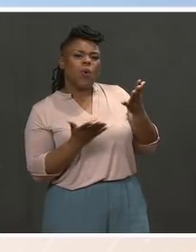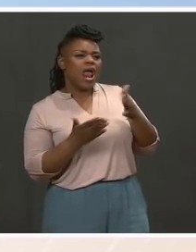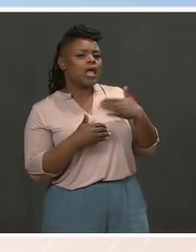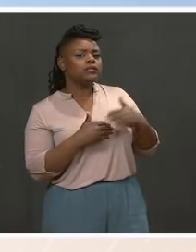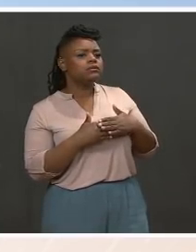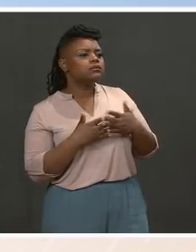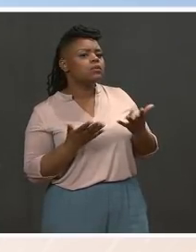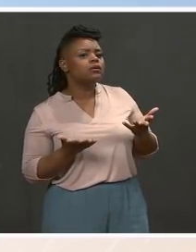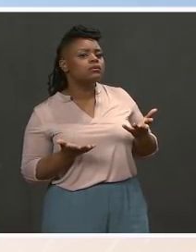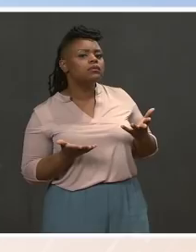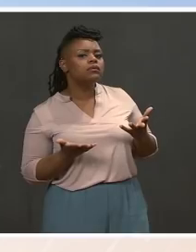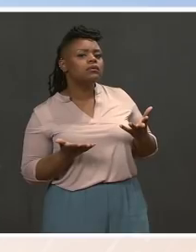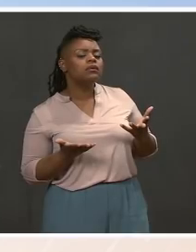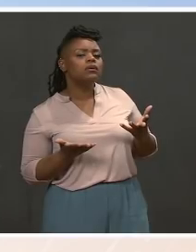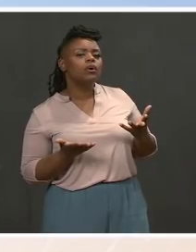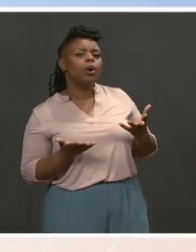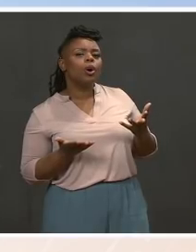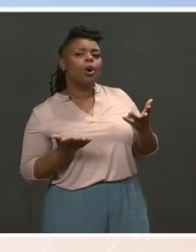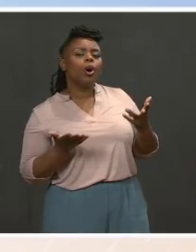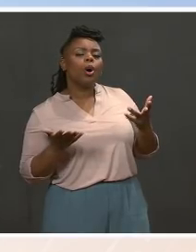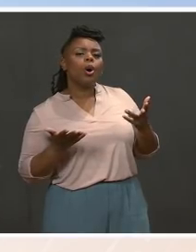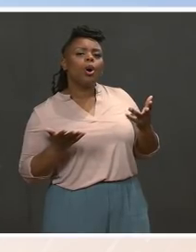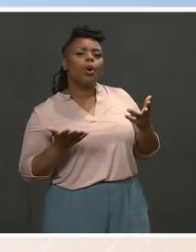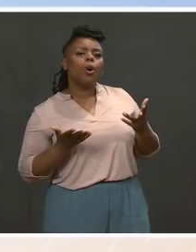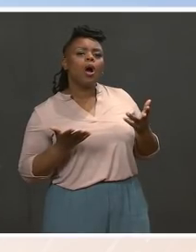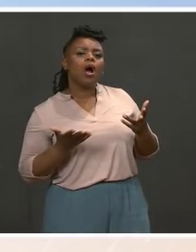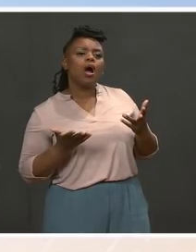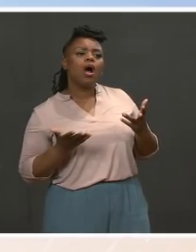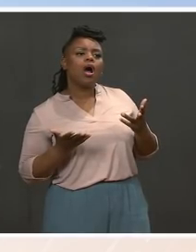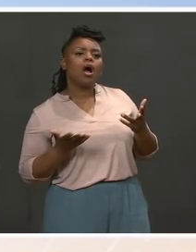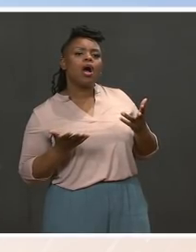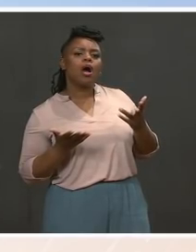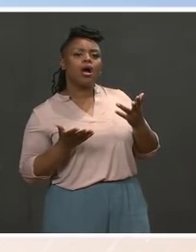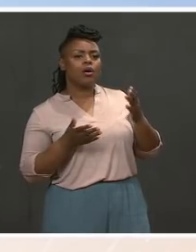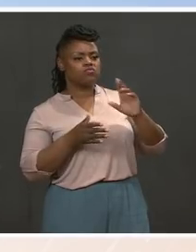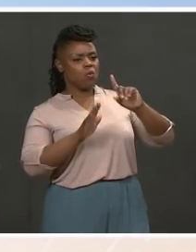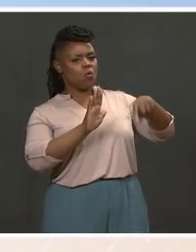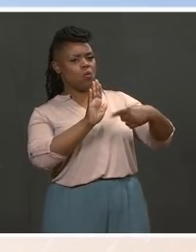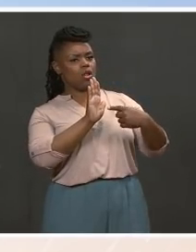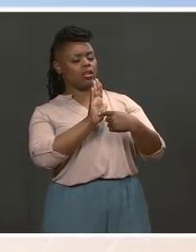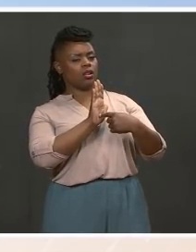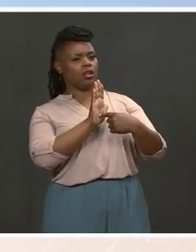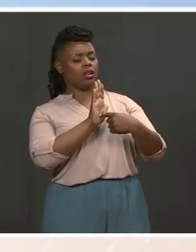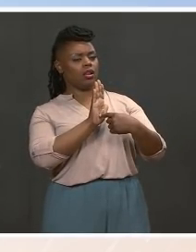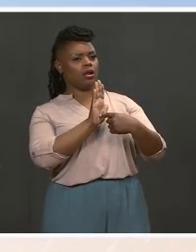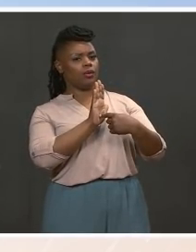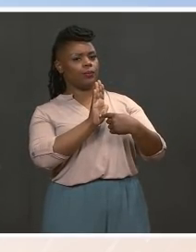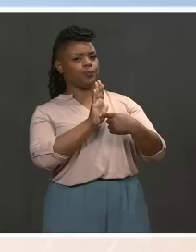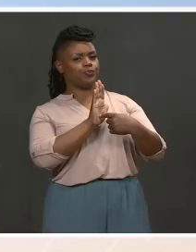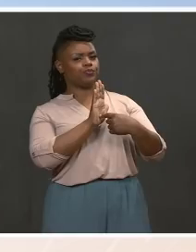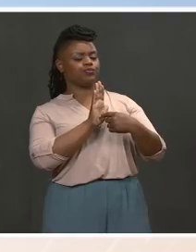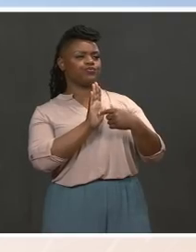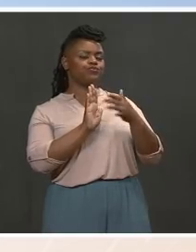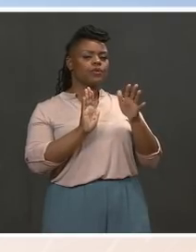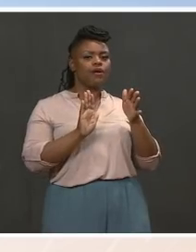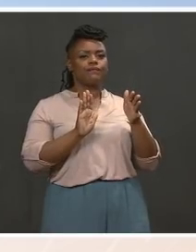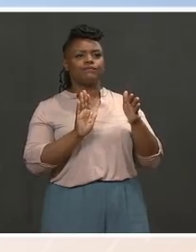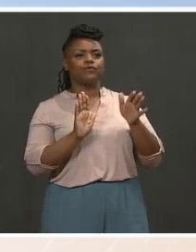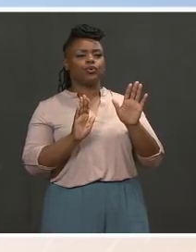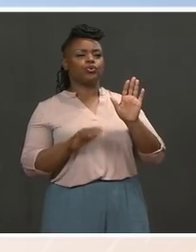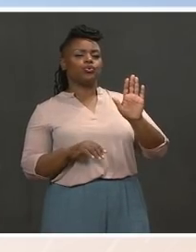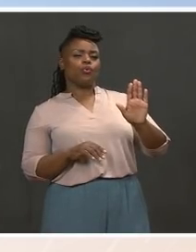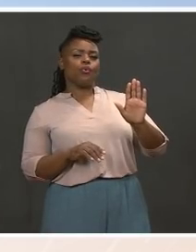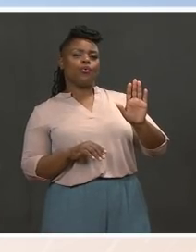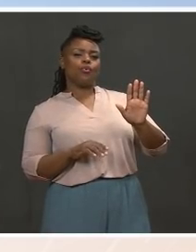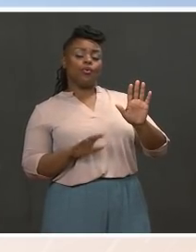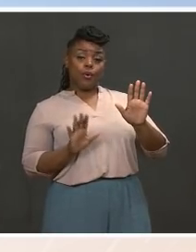things do you think essentially have to be part of that? And what role in all of this does the sort of your push for the federal minimum wage